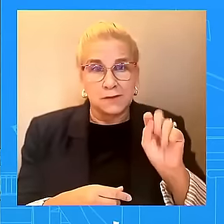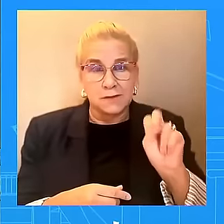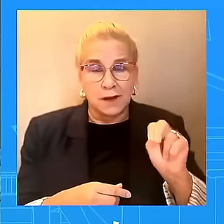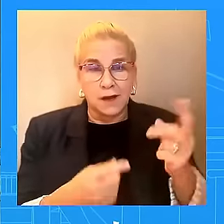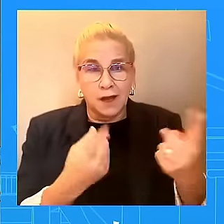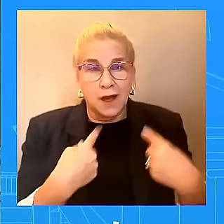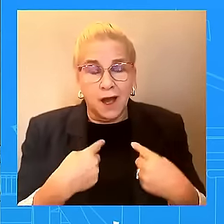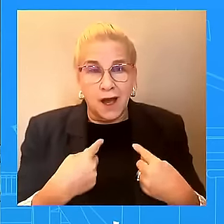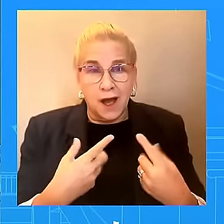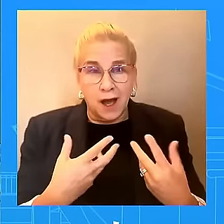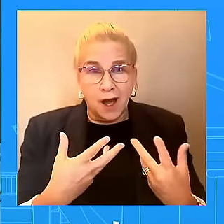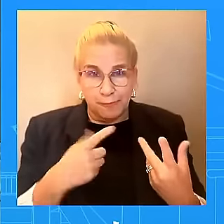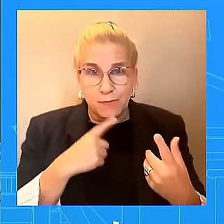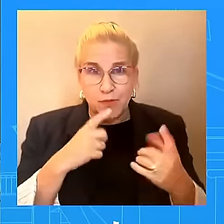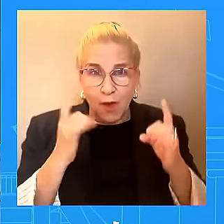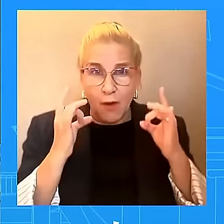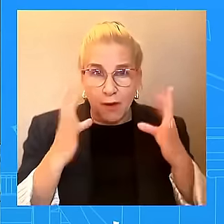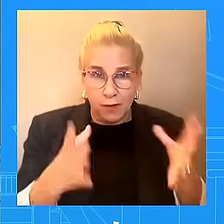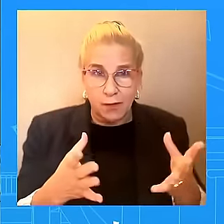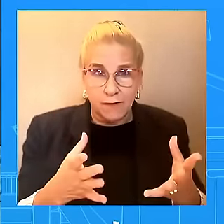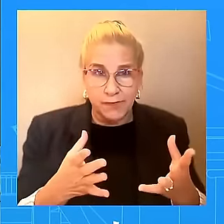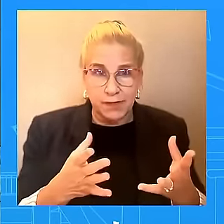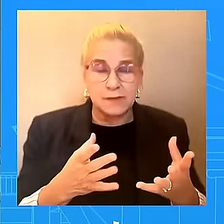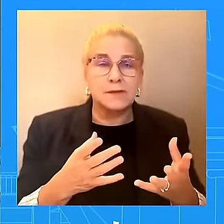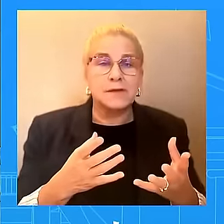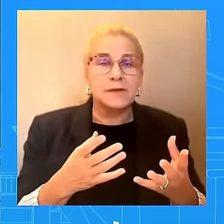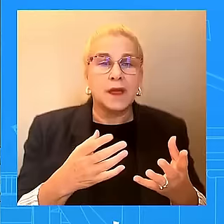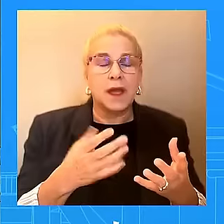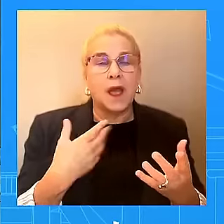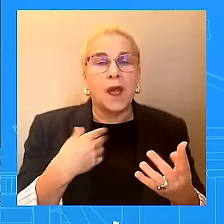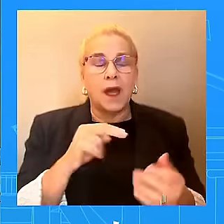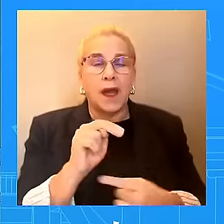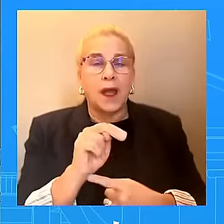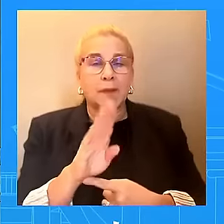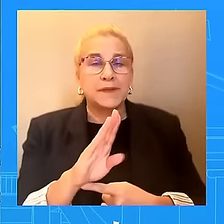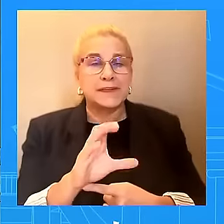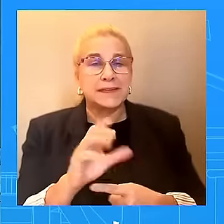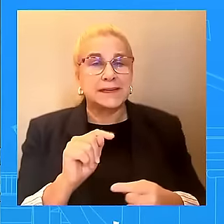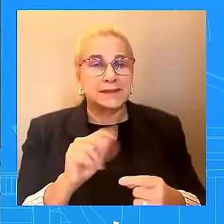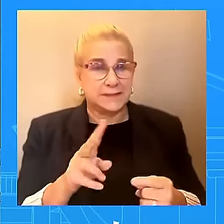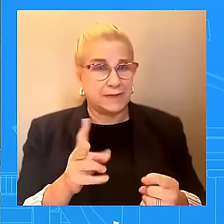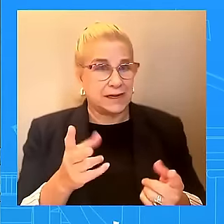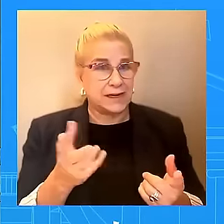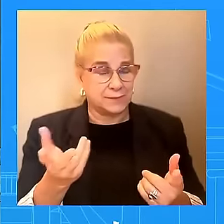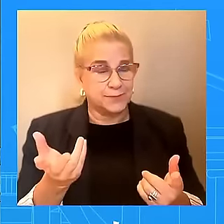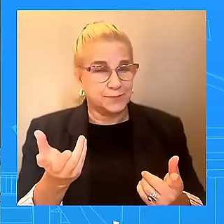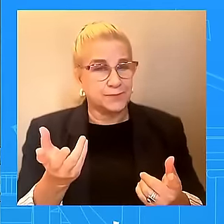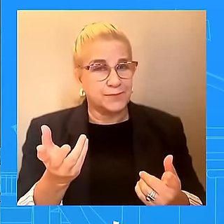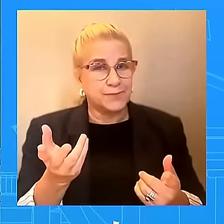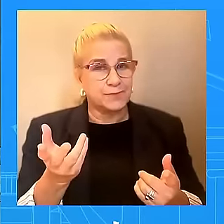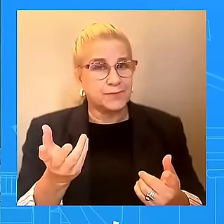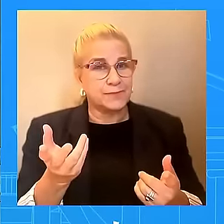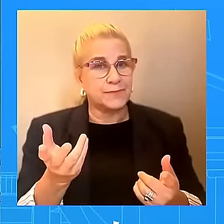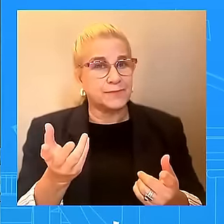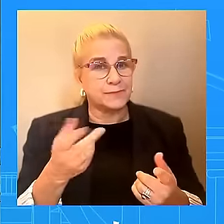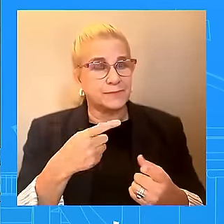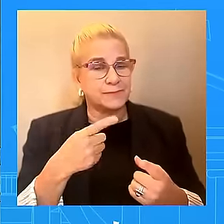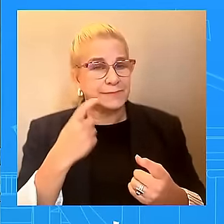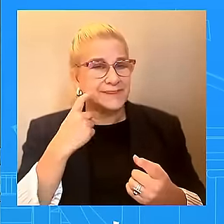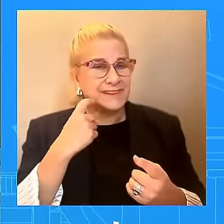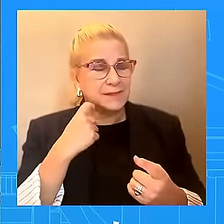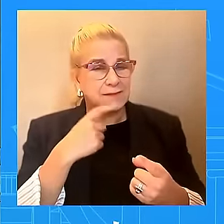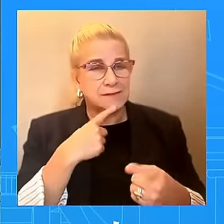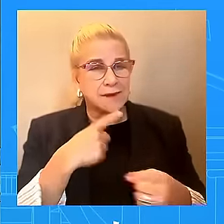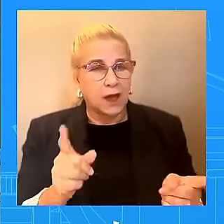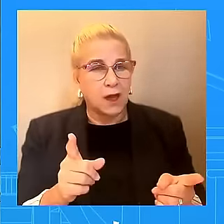there was a report, I believe it was NBC, just as we're coming out, that Governor DeSantis is dodging